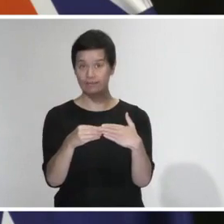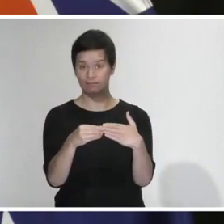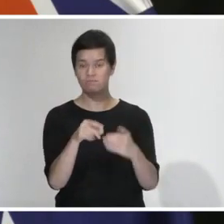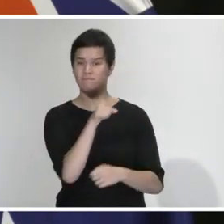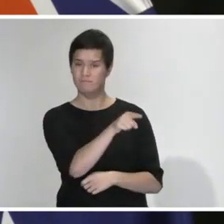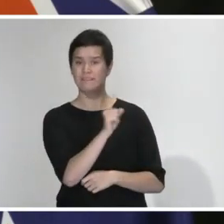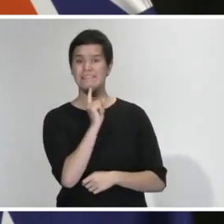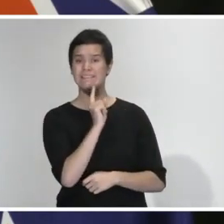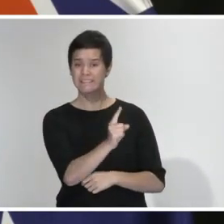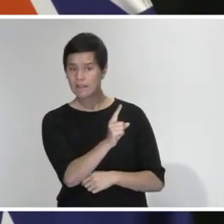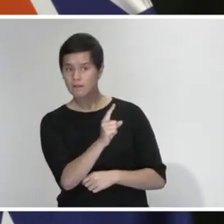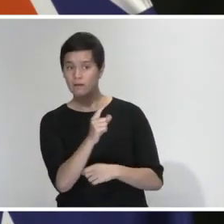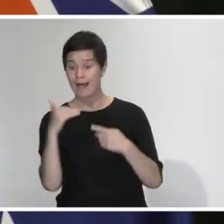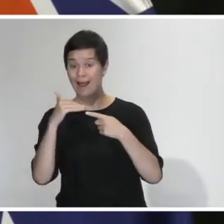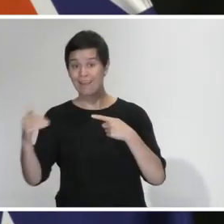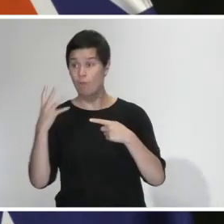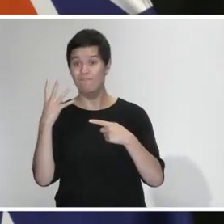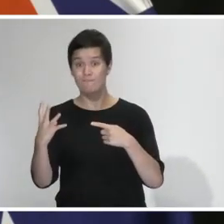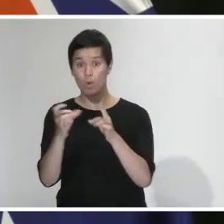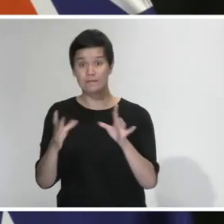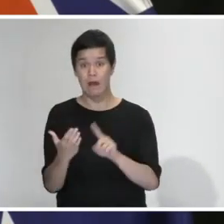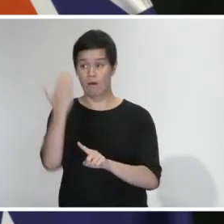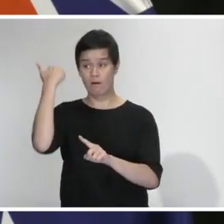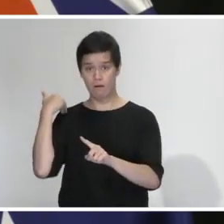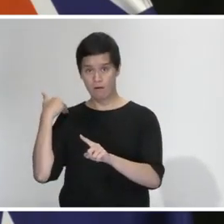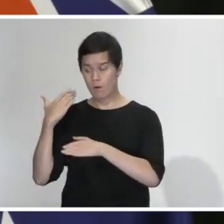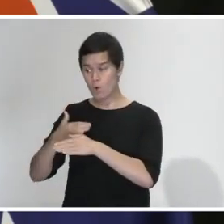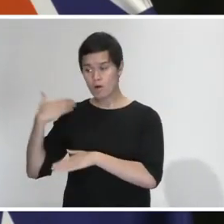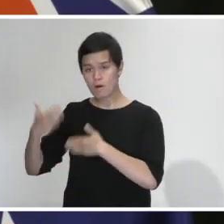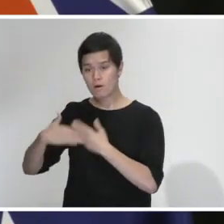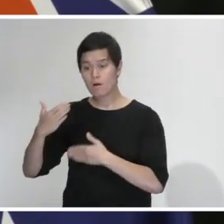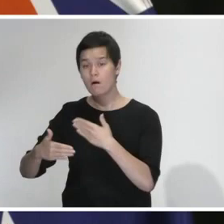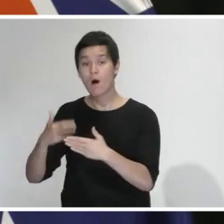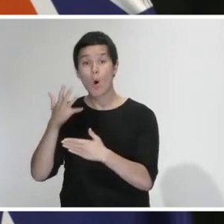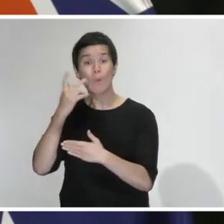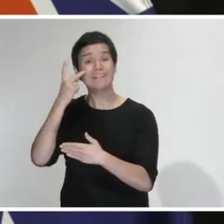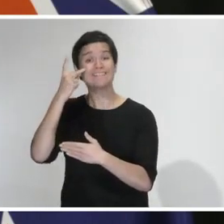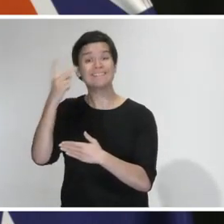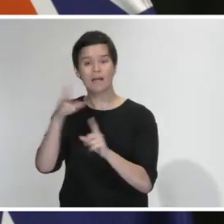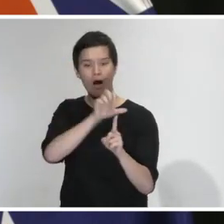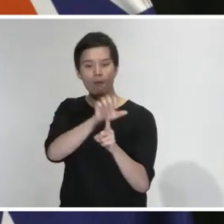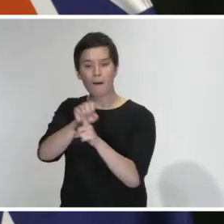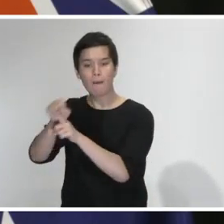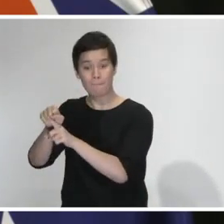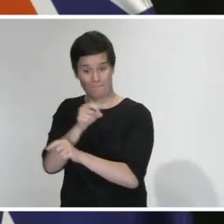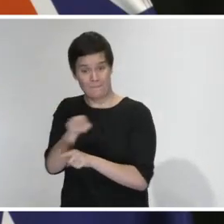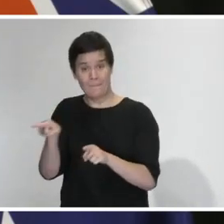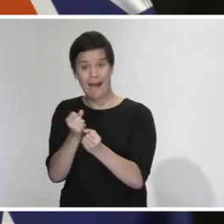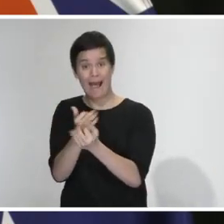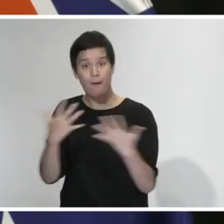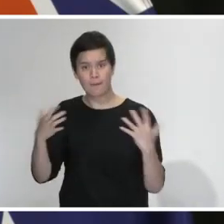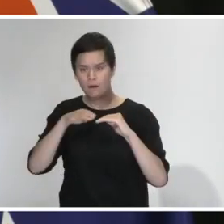to see the impacts of Alert Level 4. He says, quote, when numbers start to fall that is the first indication your interventions are